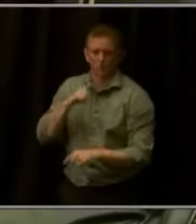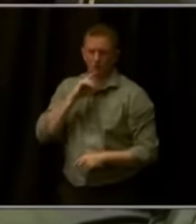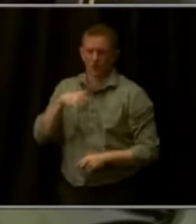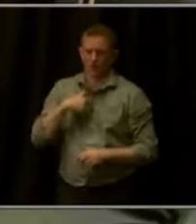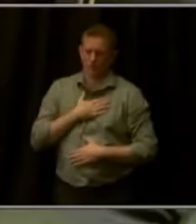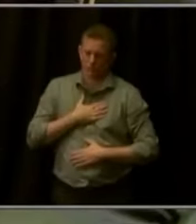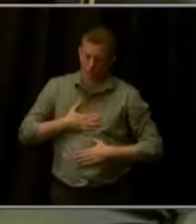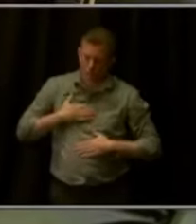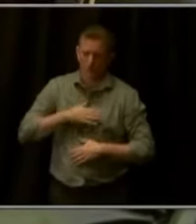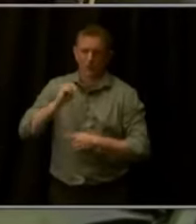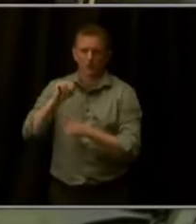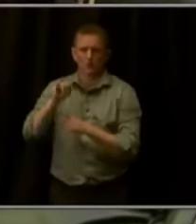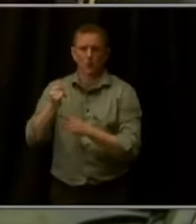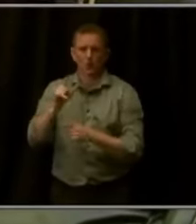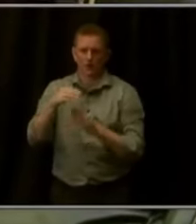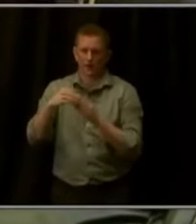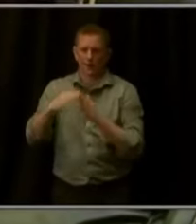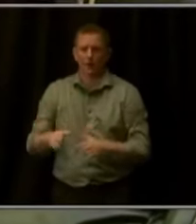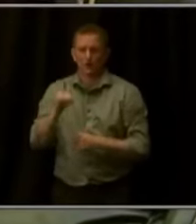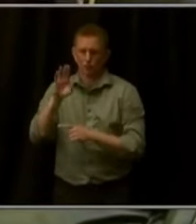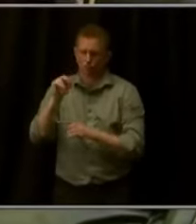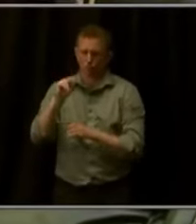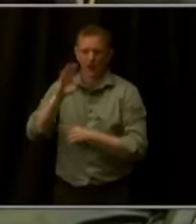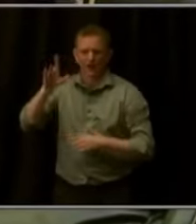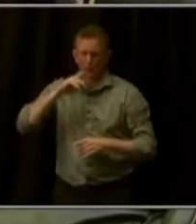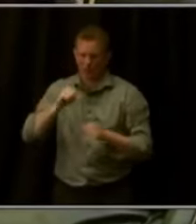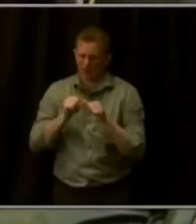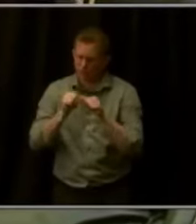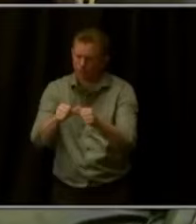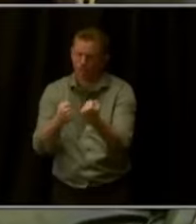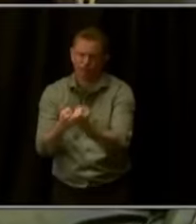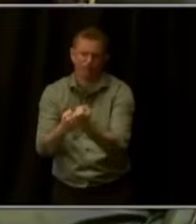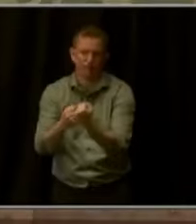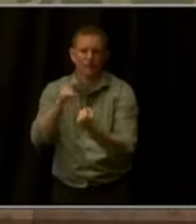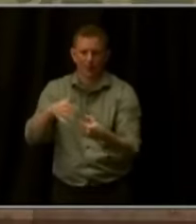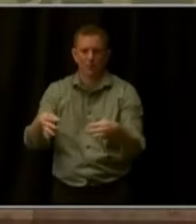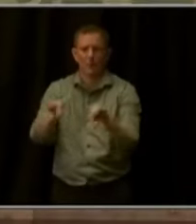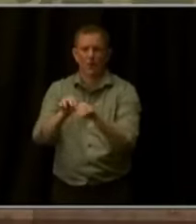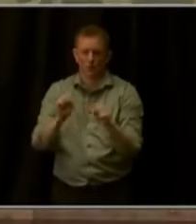advocacy for this important work and look forward to the partnership in the session ahead.